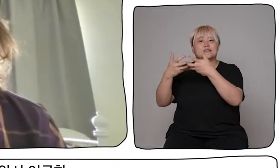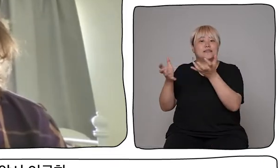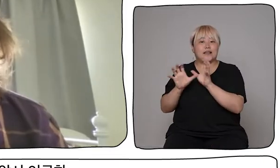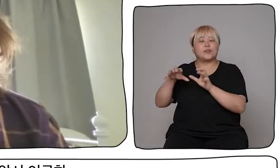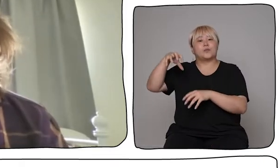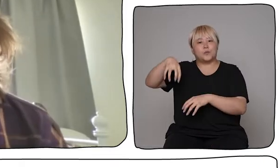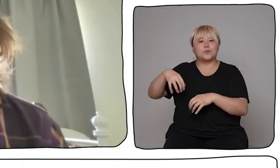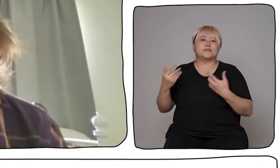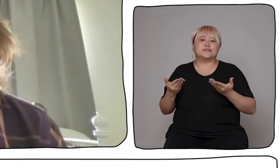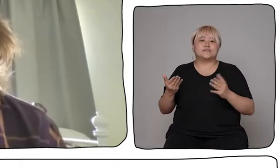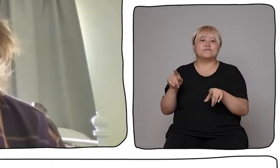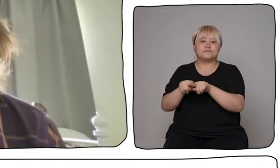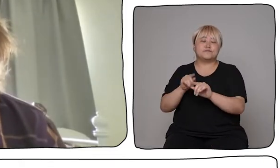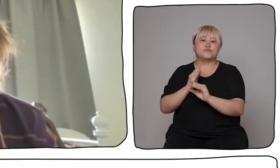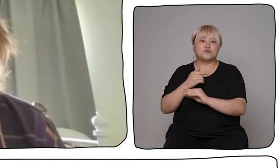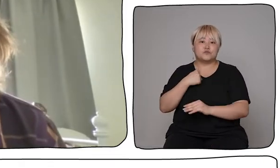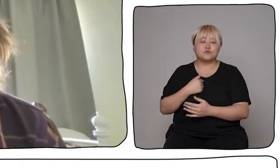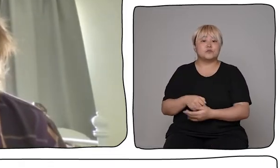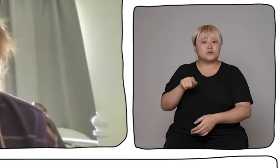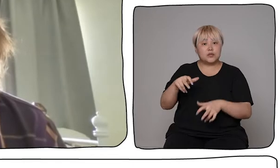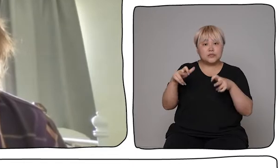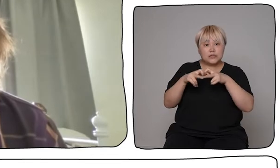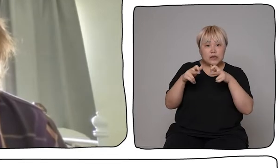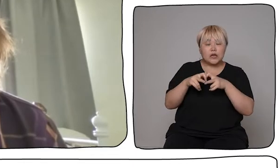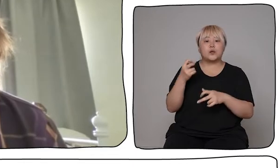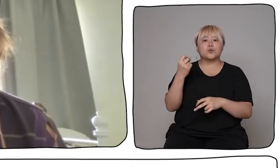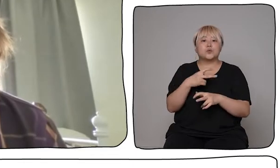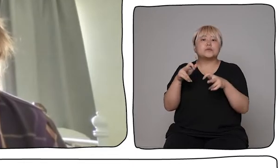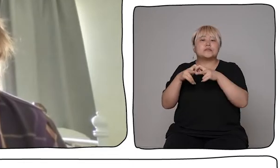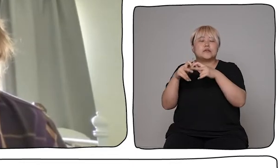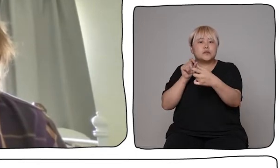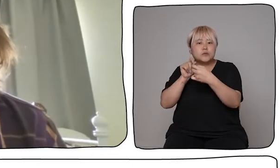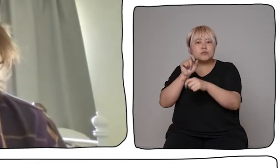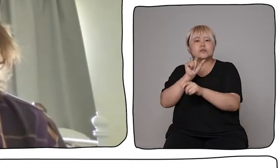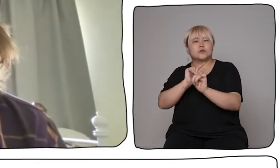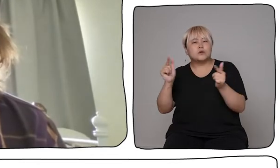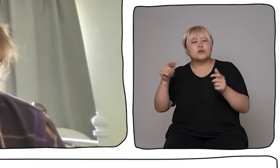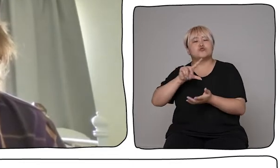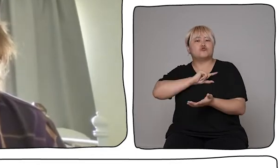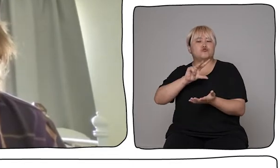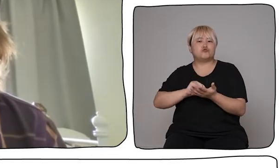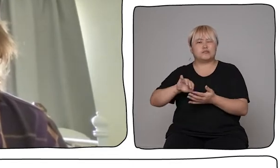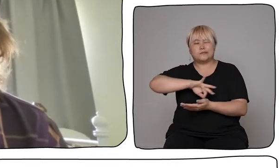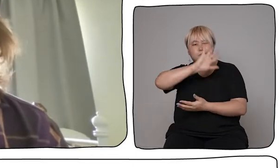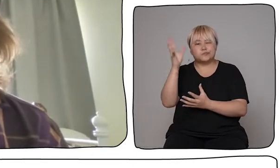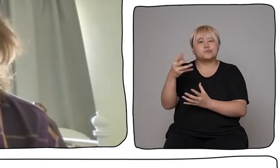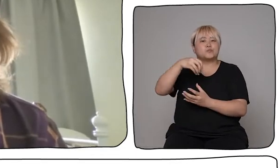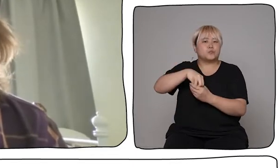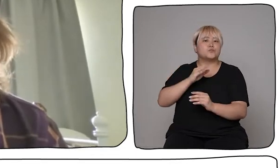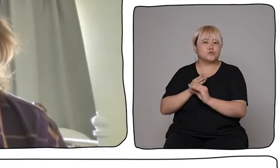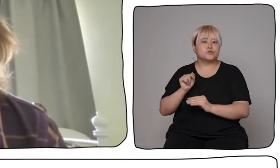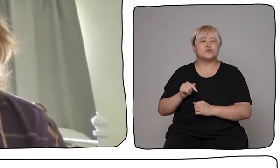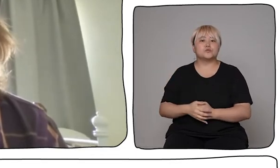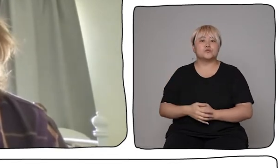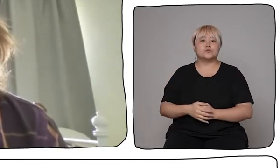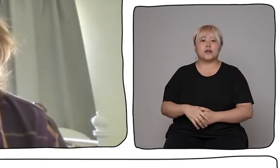accessibility that I've talked about and will go into in much more detail because those are the same sort of ideas that we like to